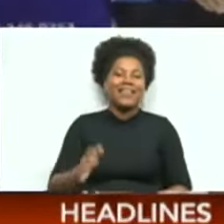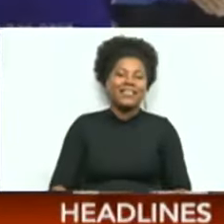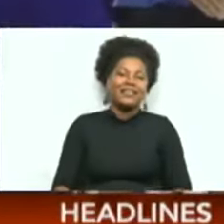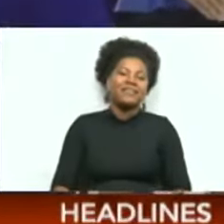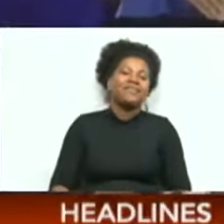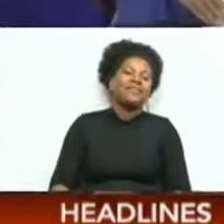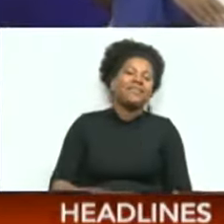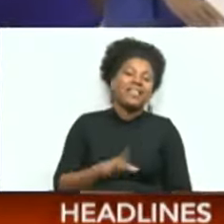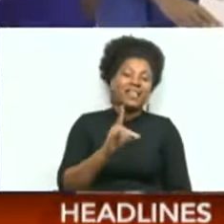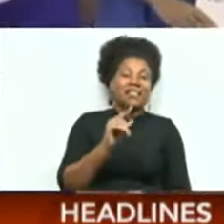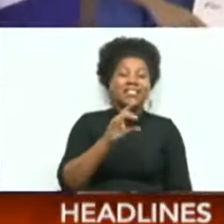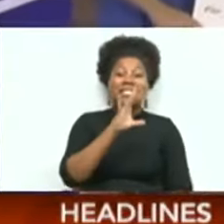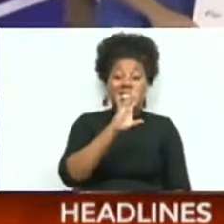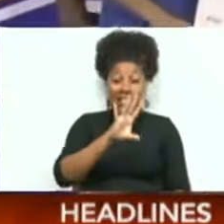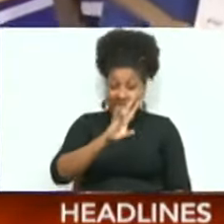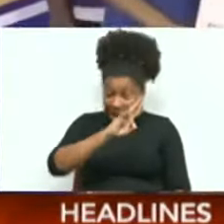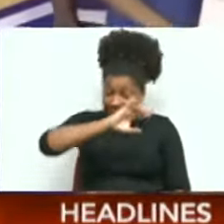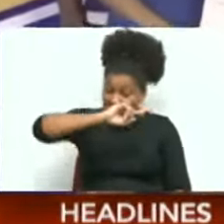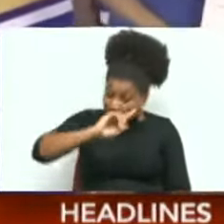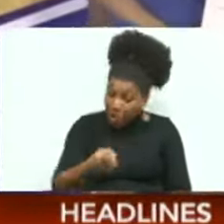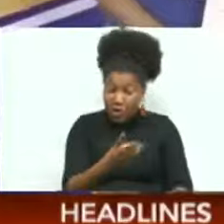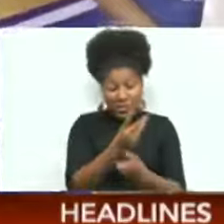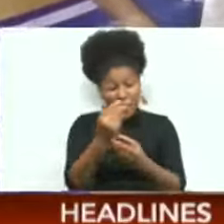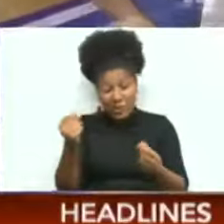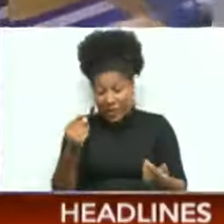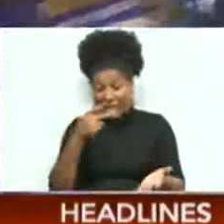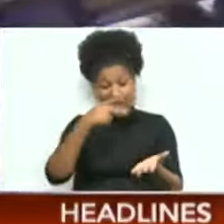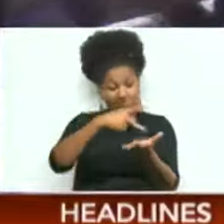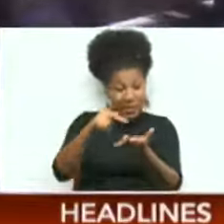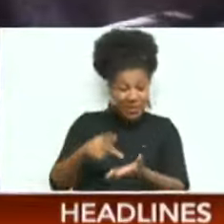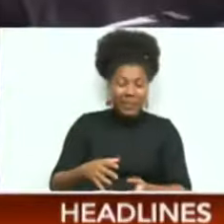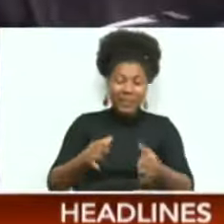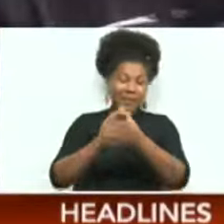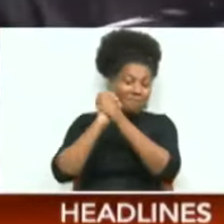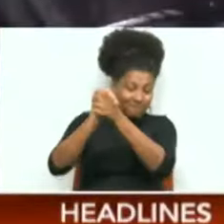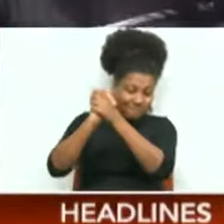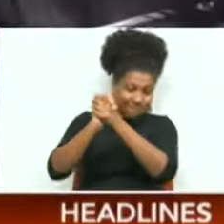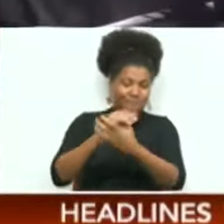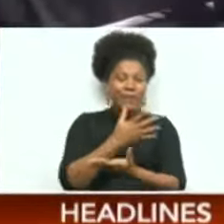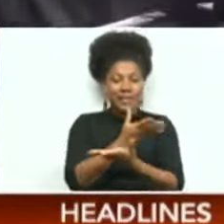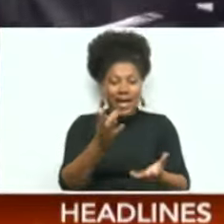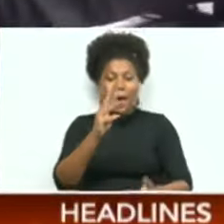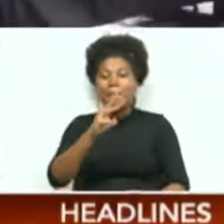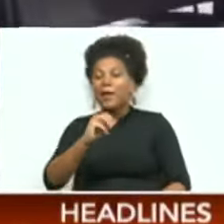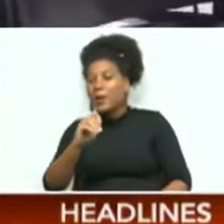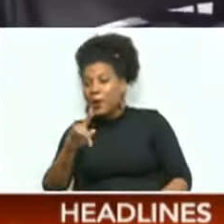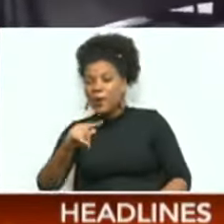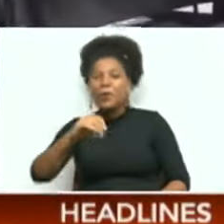$7,000 for ladies and gentlemen, the Maloney Pacers!